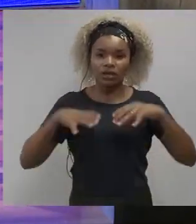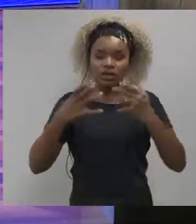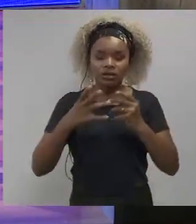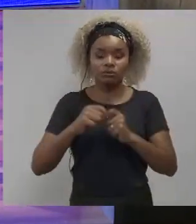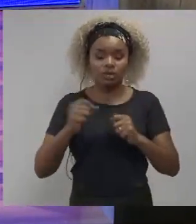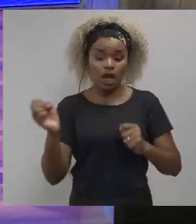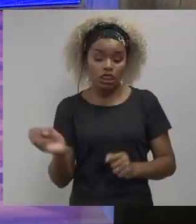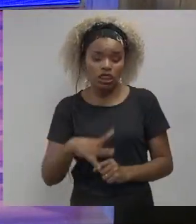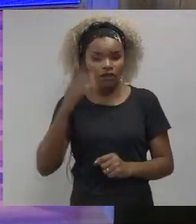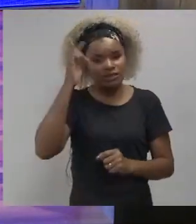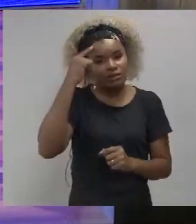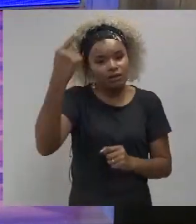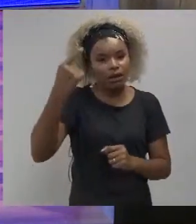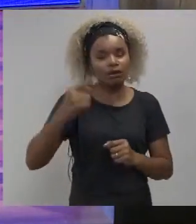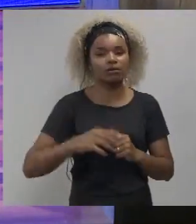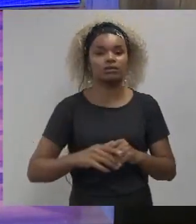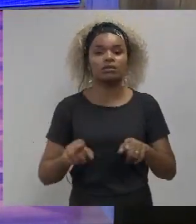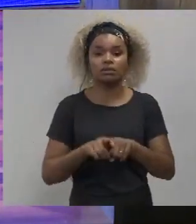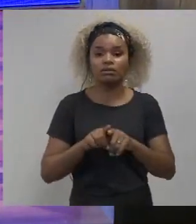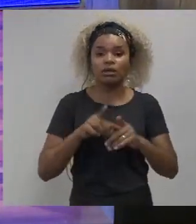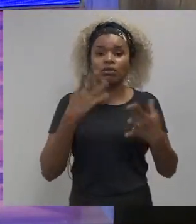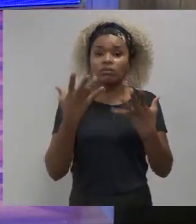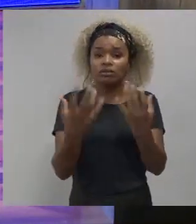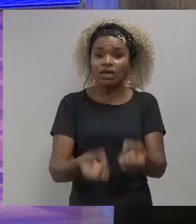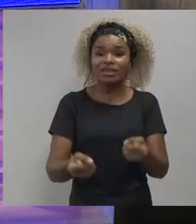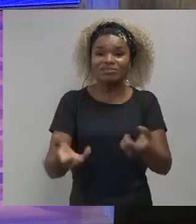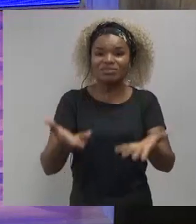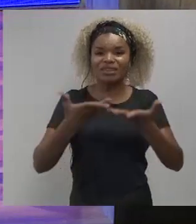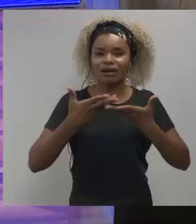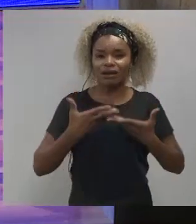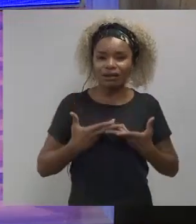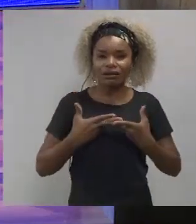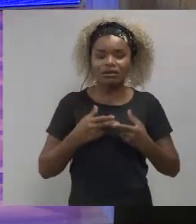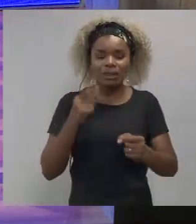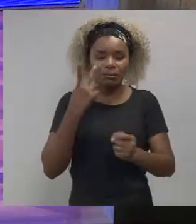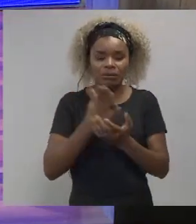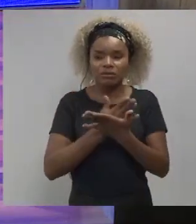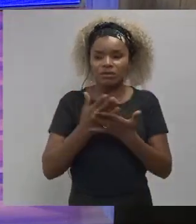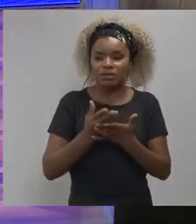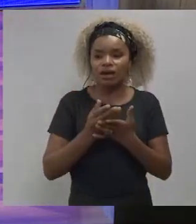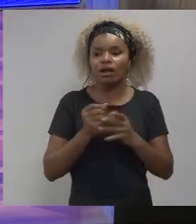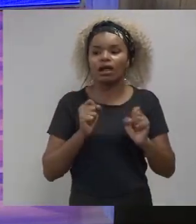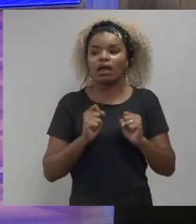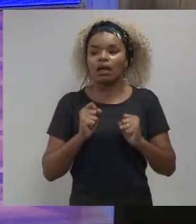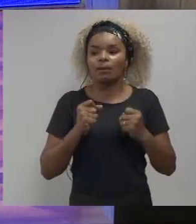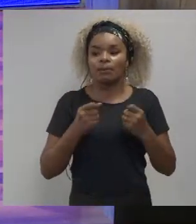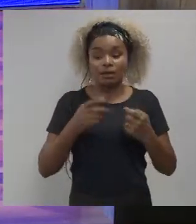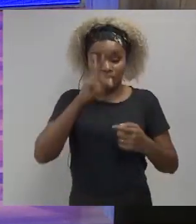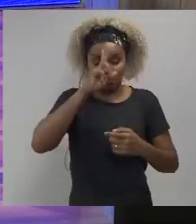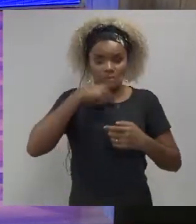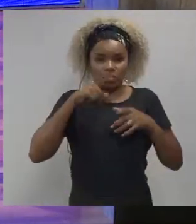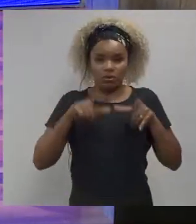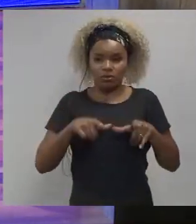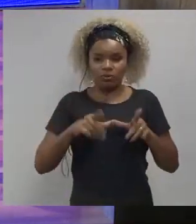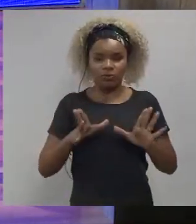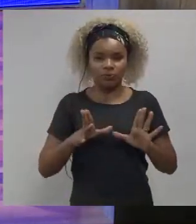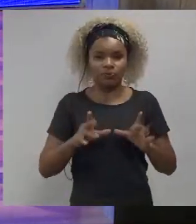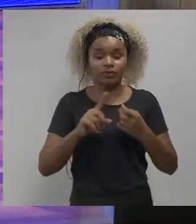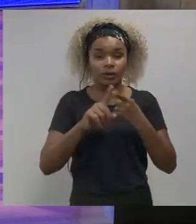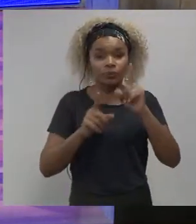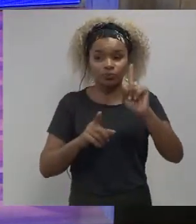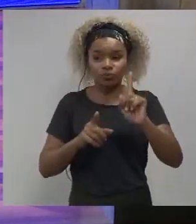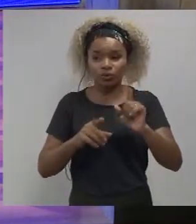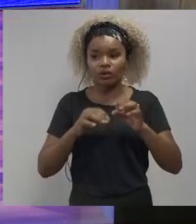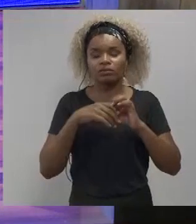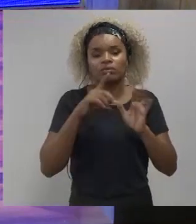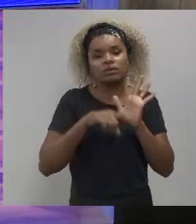ideas or do you get it when you bring in external innovators to your department now one amongst these